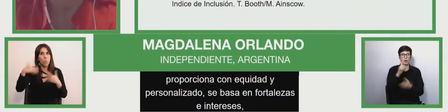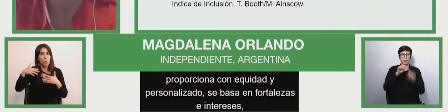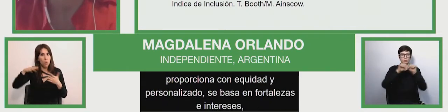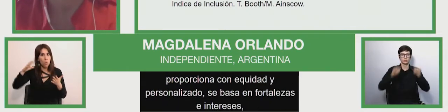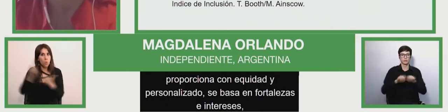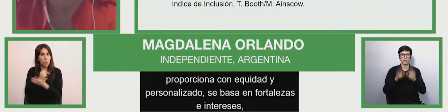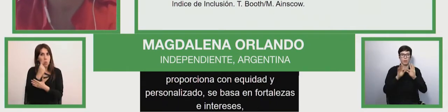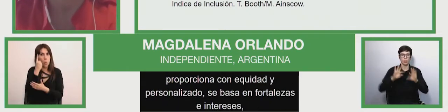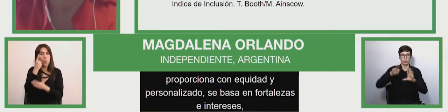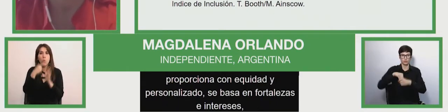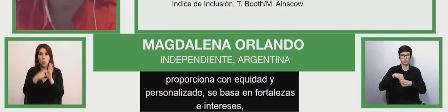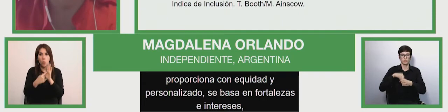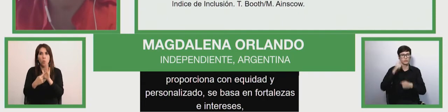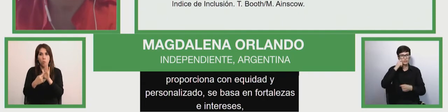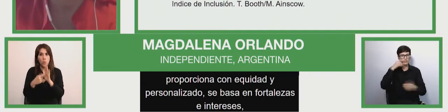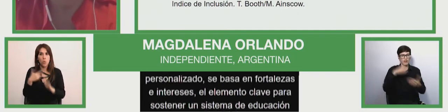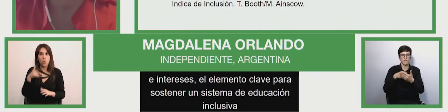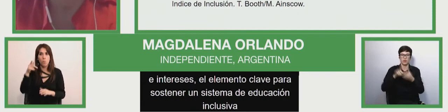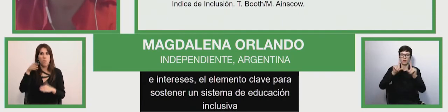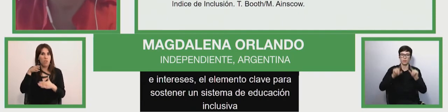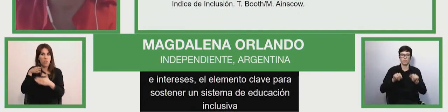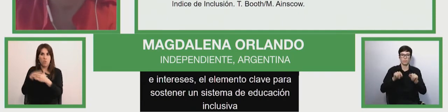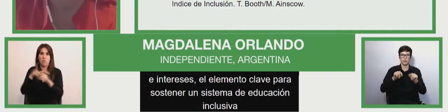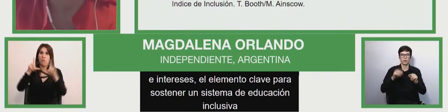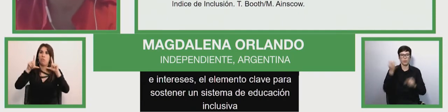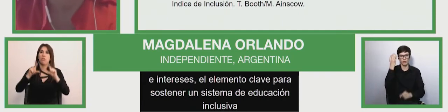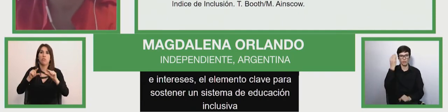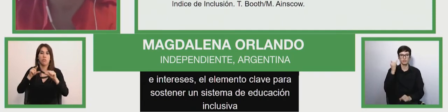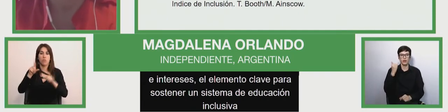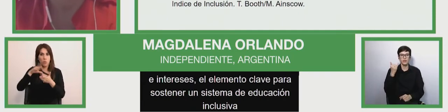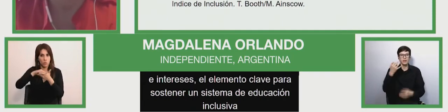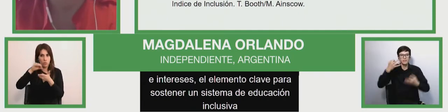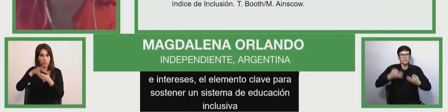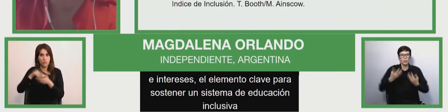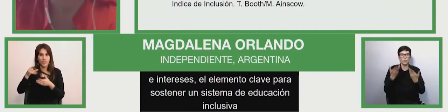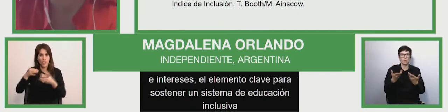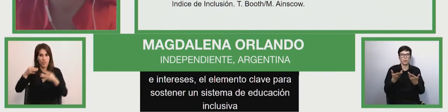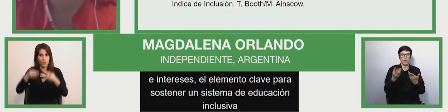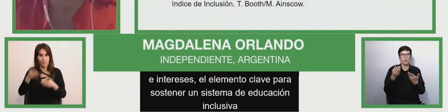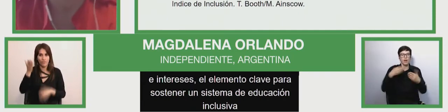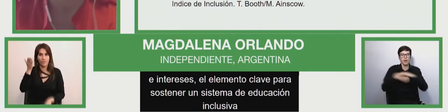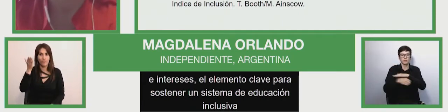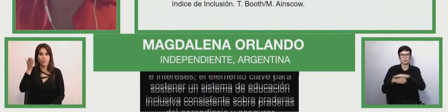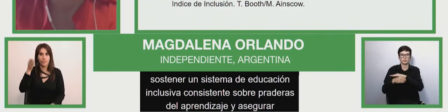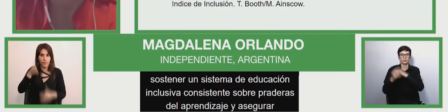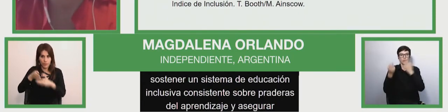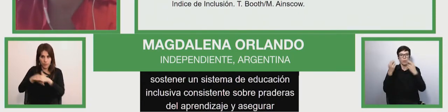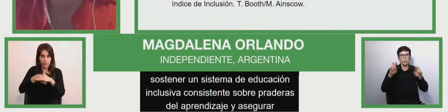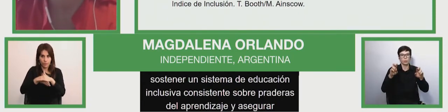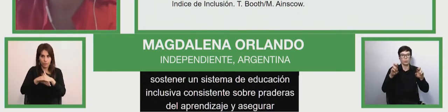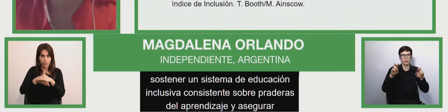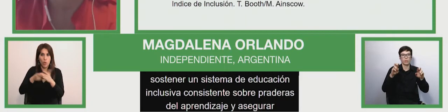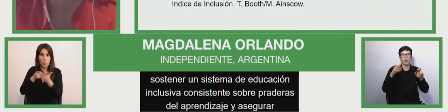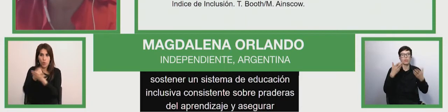remove barriers for learning and include access opportunities to learning with respect for the for students